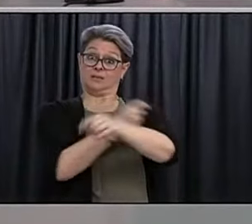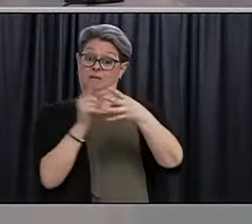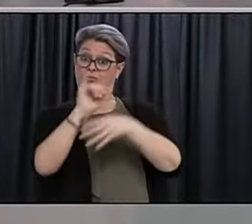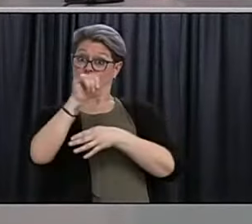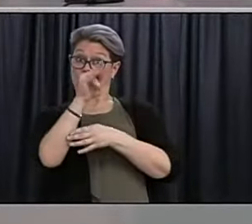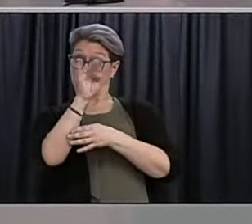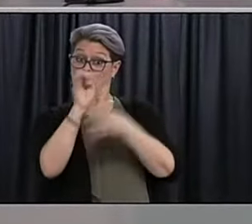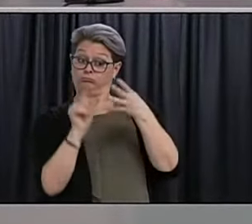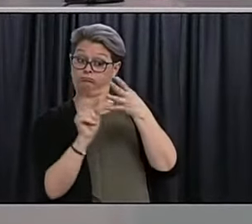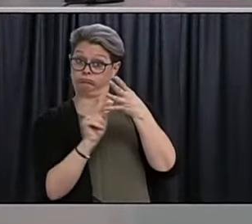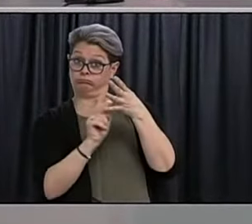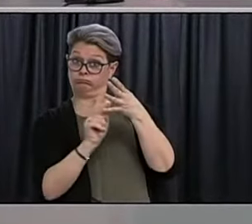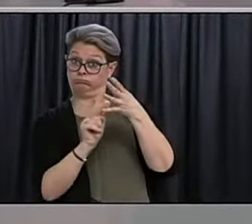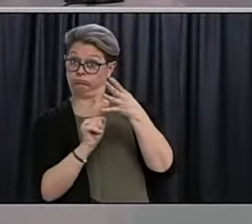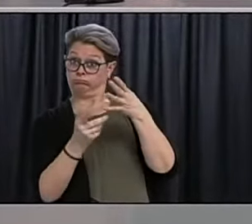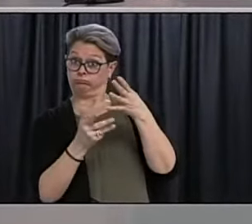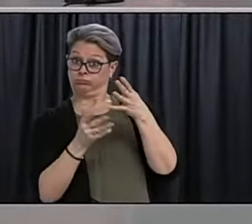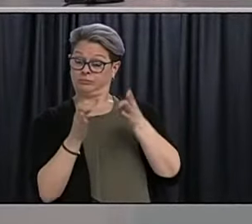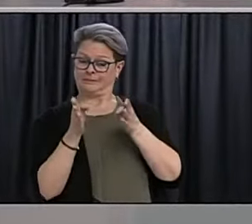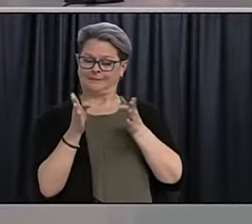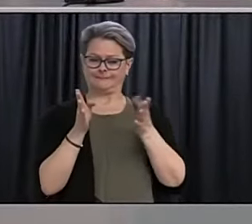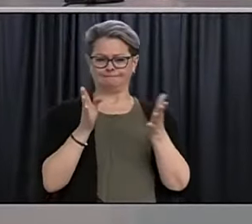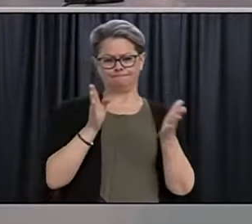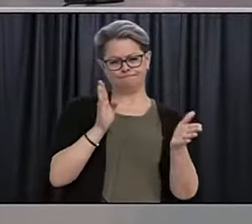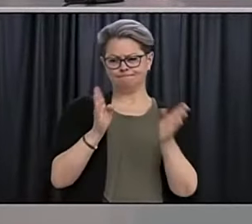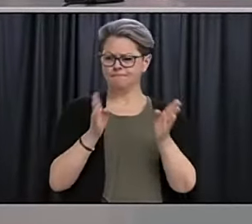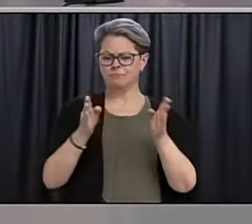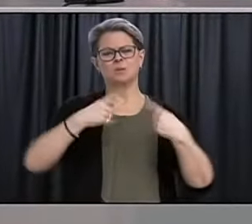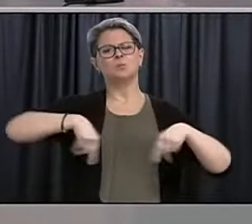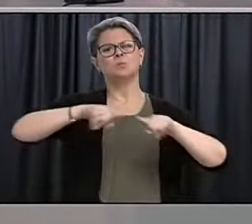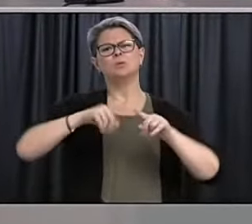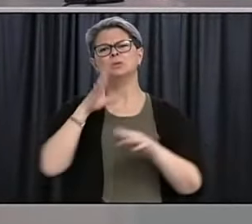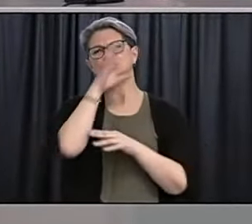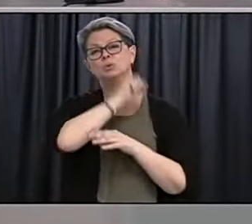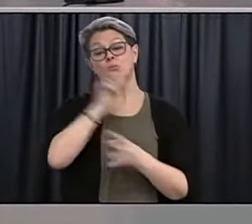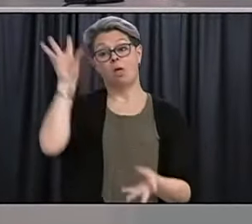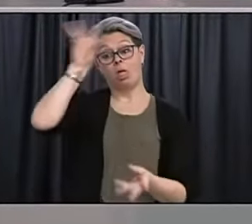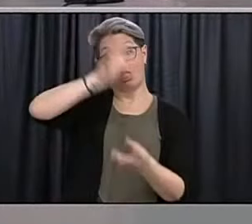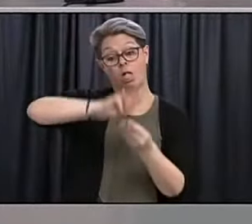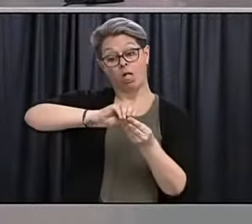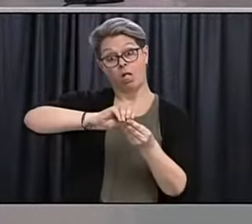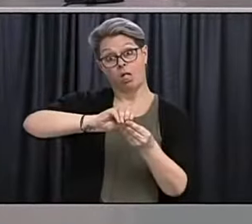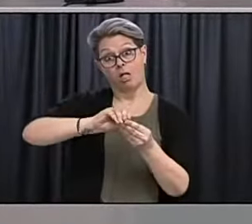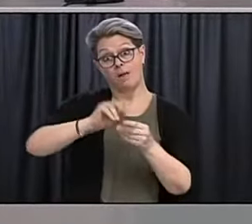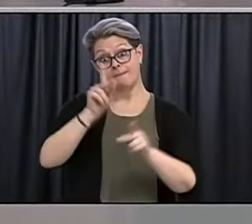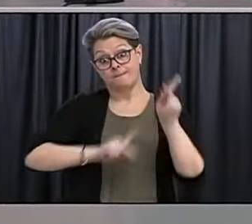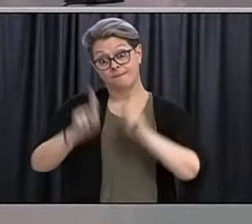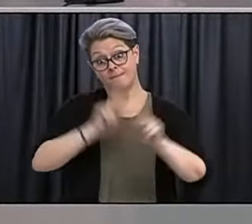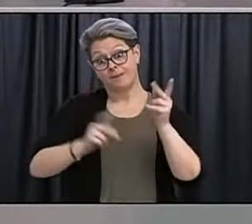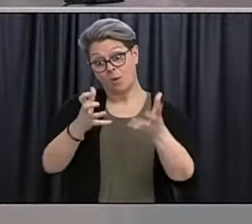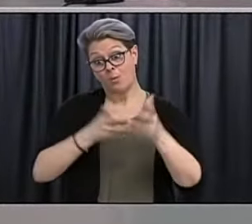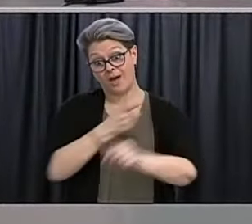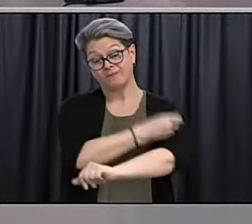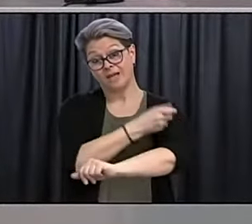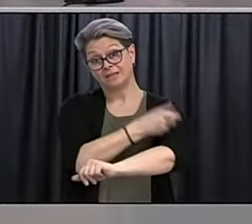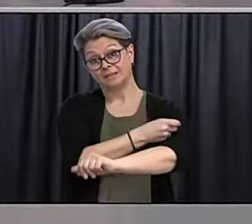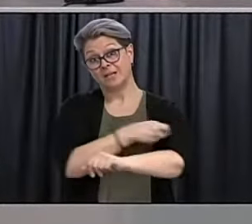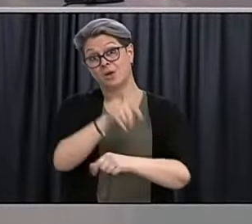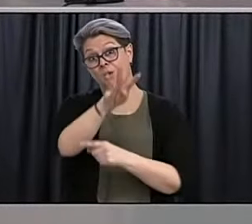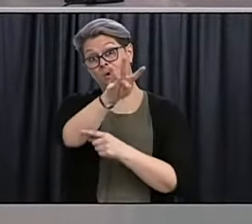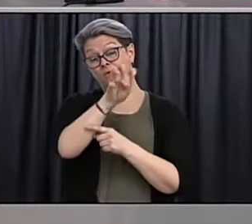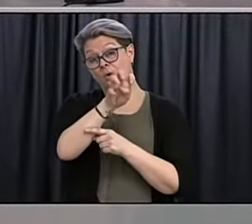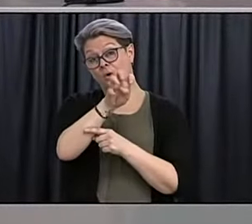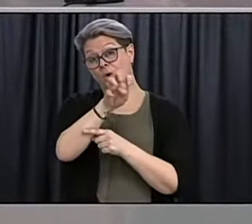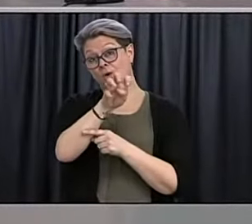goal. So just bear with me if we assume that the total number of people who want to be vaccinated is to say 440